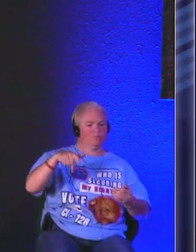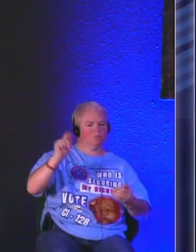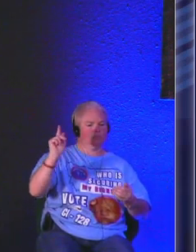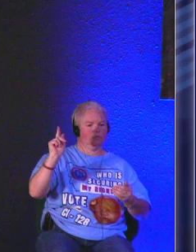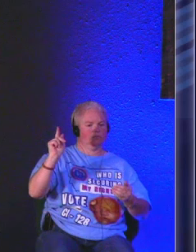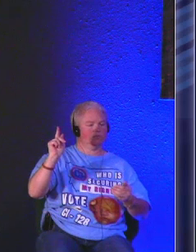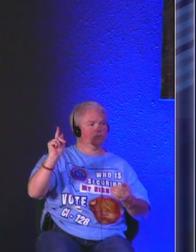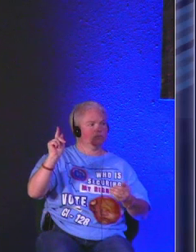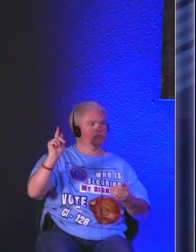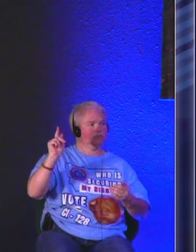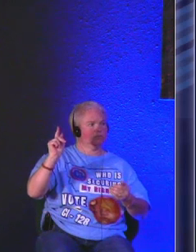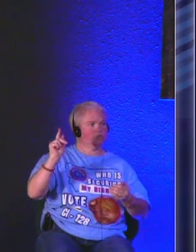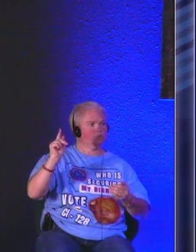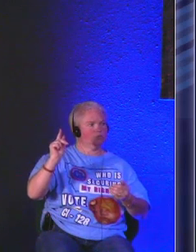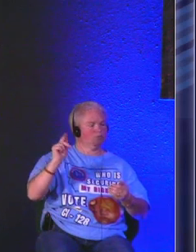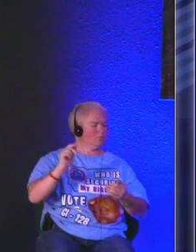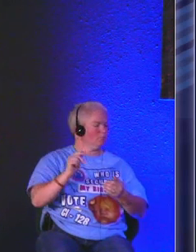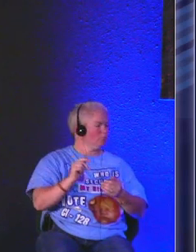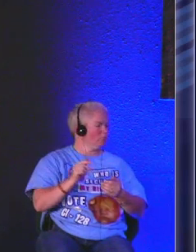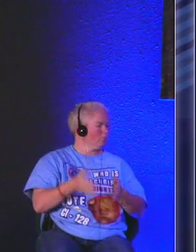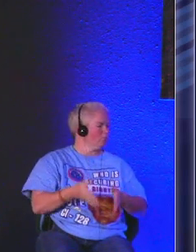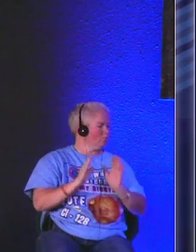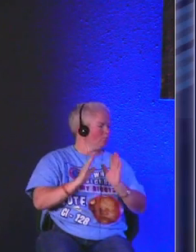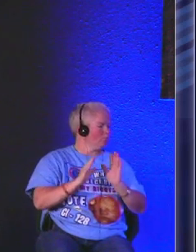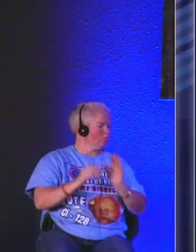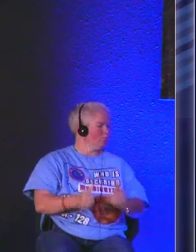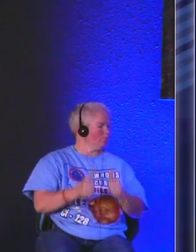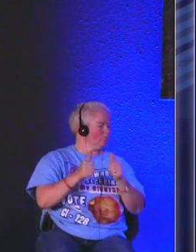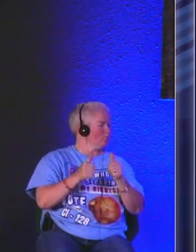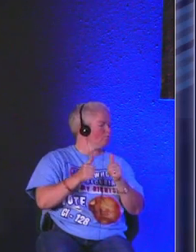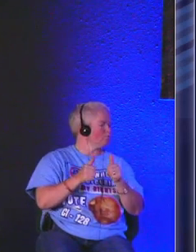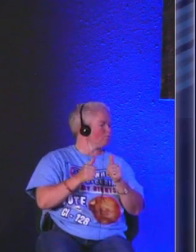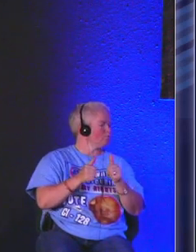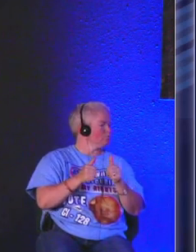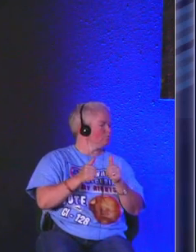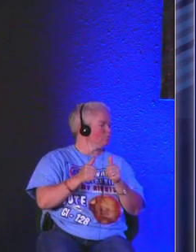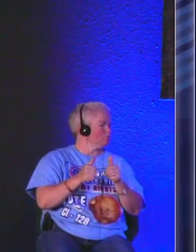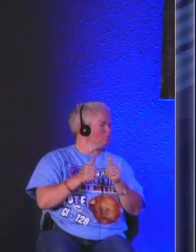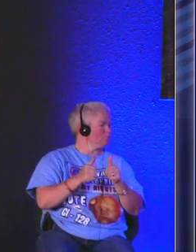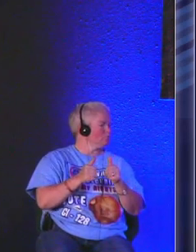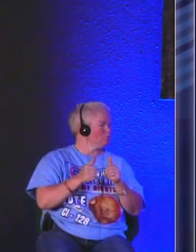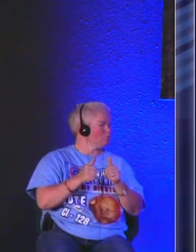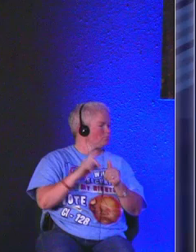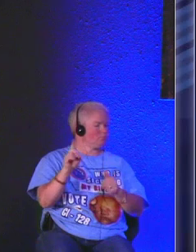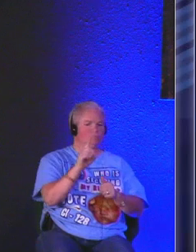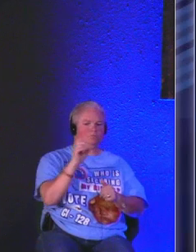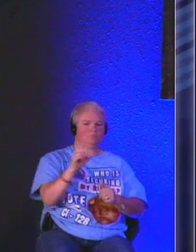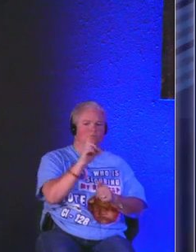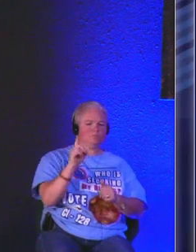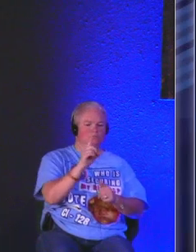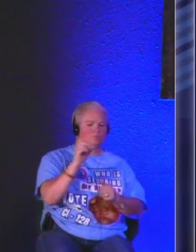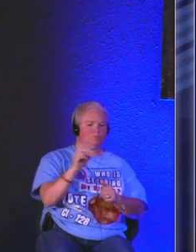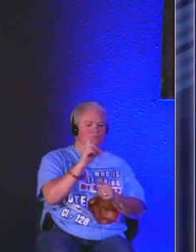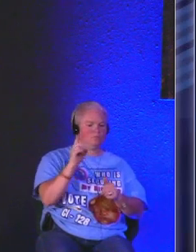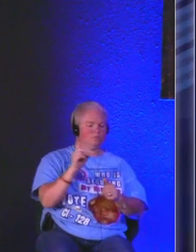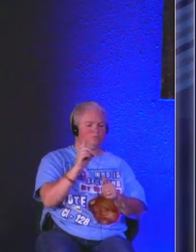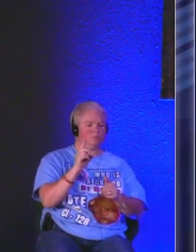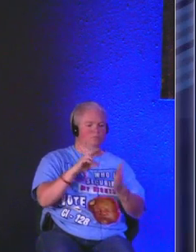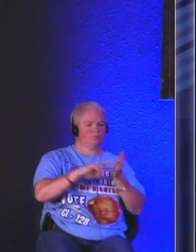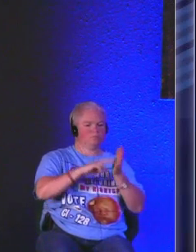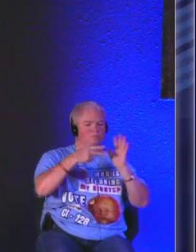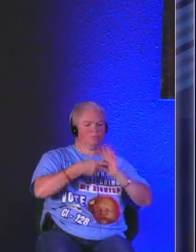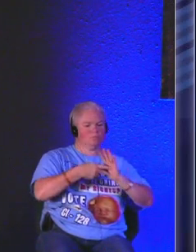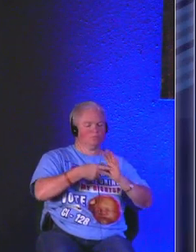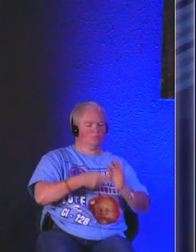so that his flock may live this is the ultimate and defining